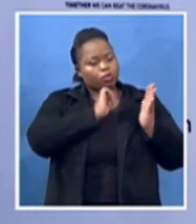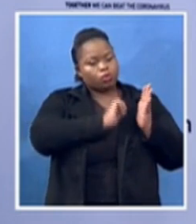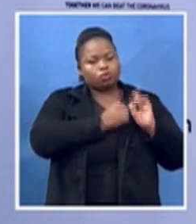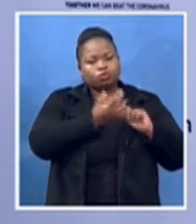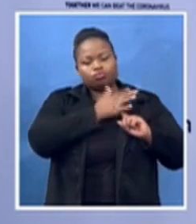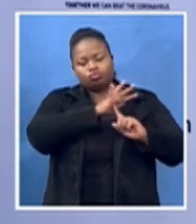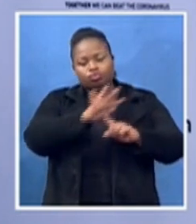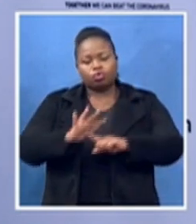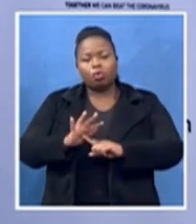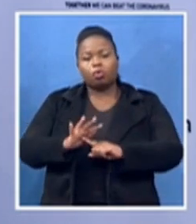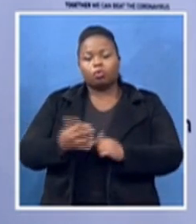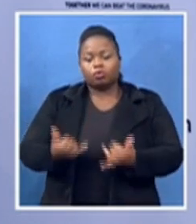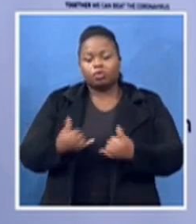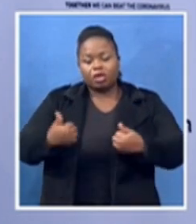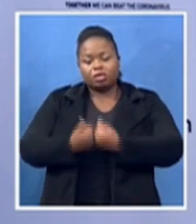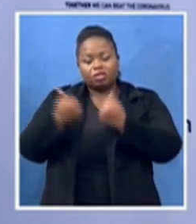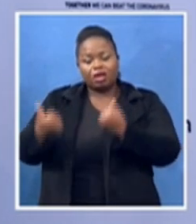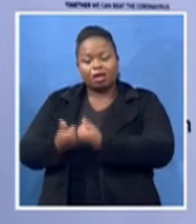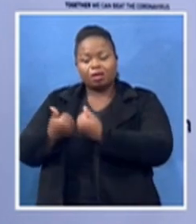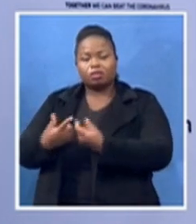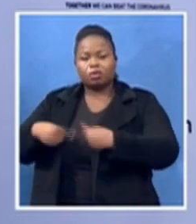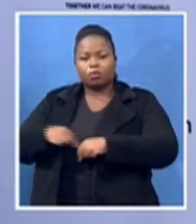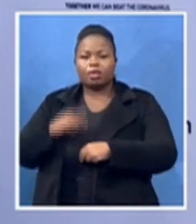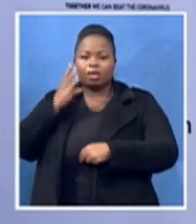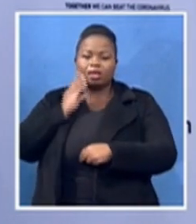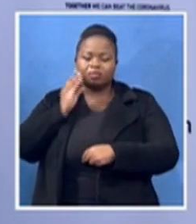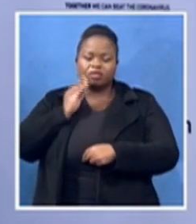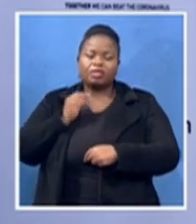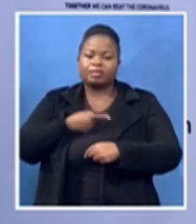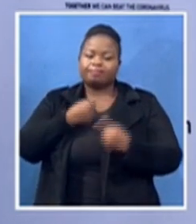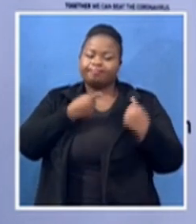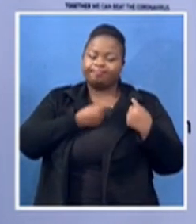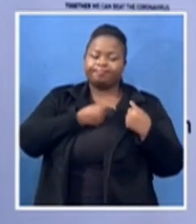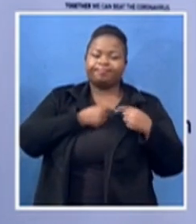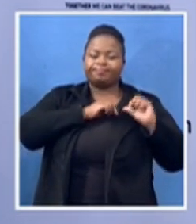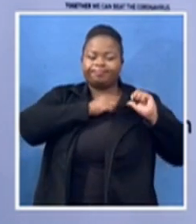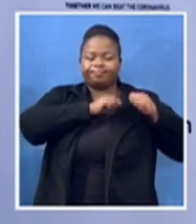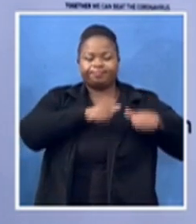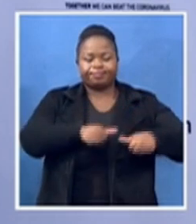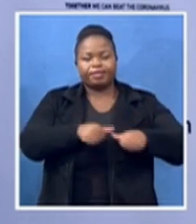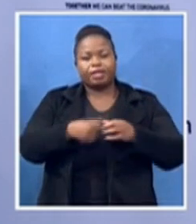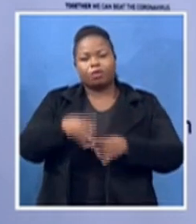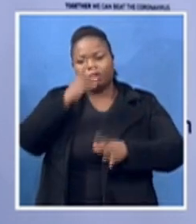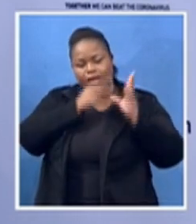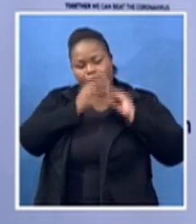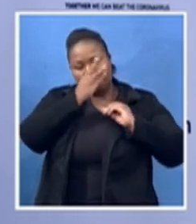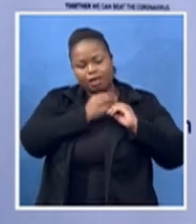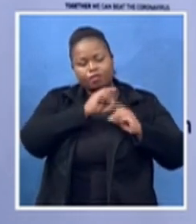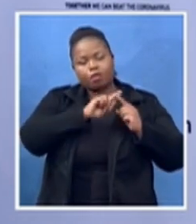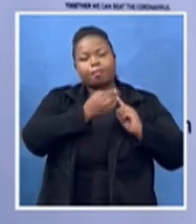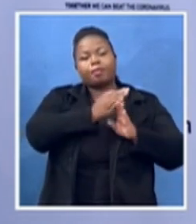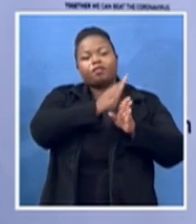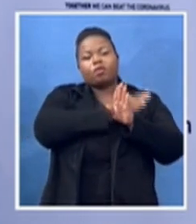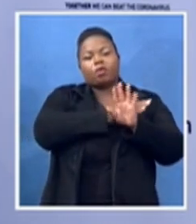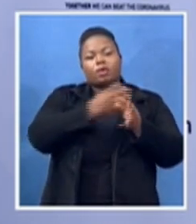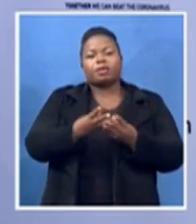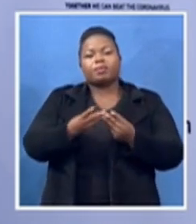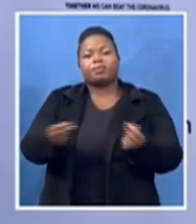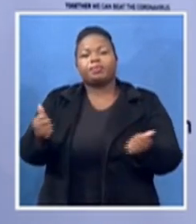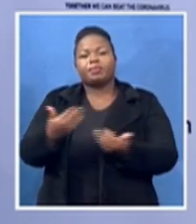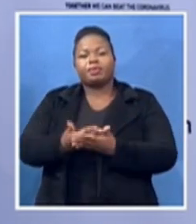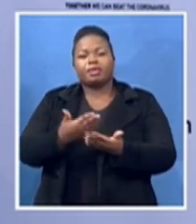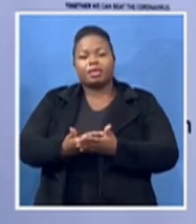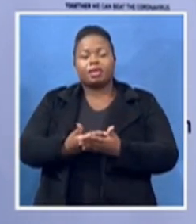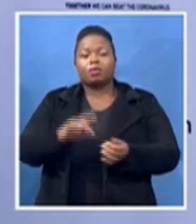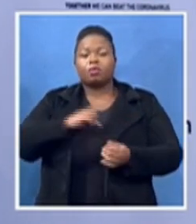our countdown to 2021 we felt it befitting to highlight the work we do in preserving her